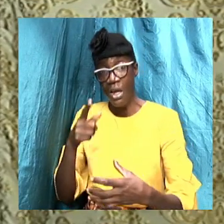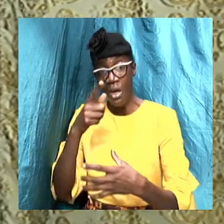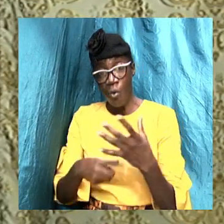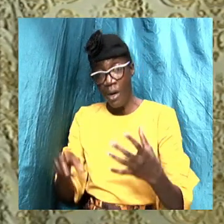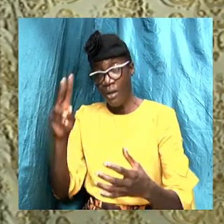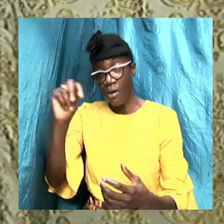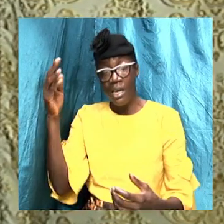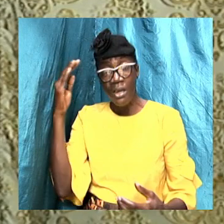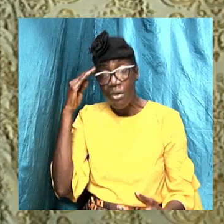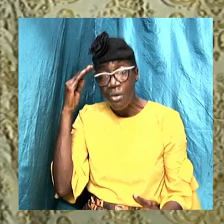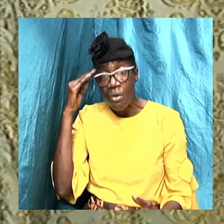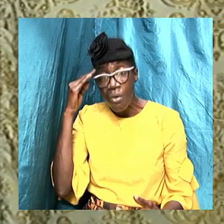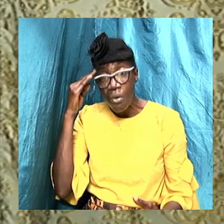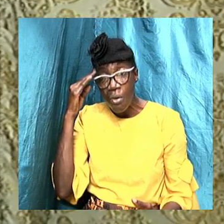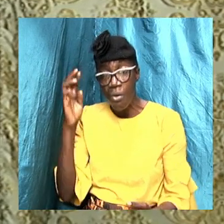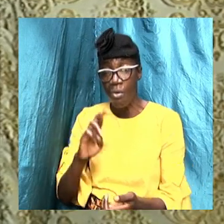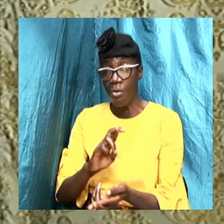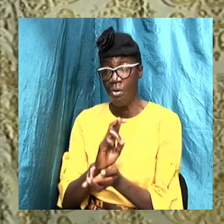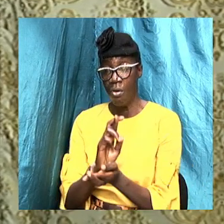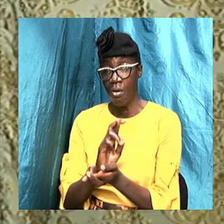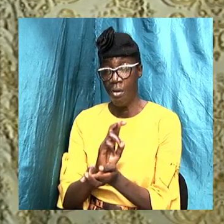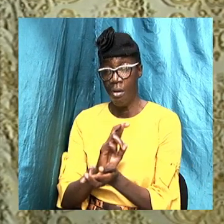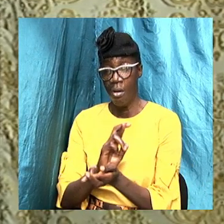repentance? There must be recognition.